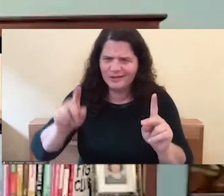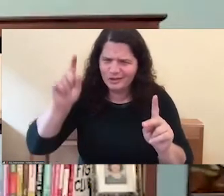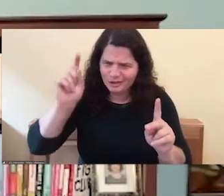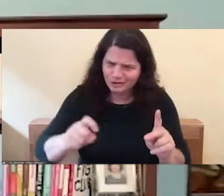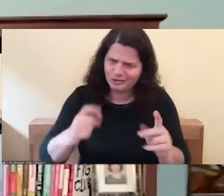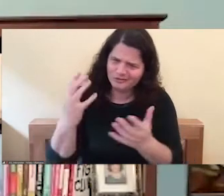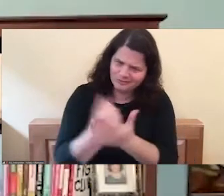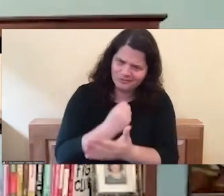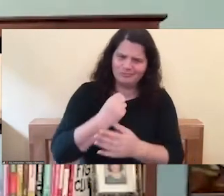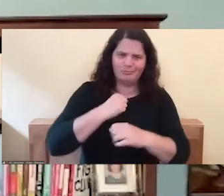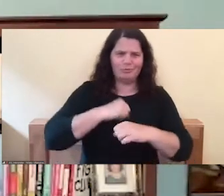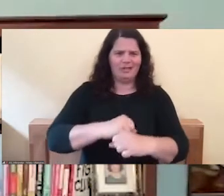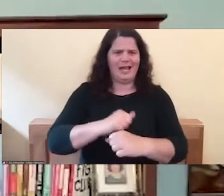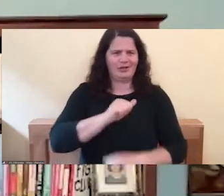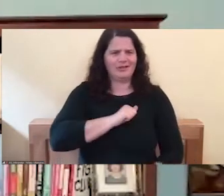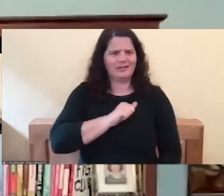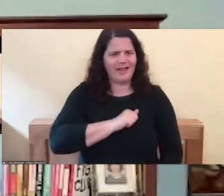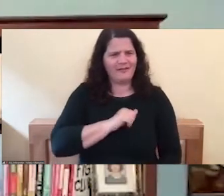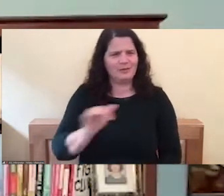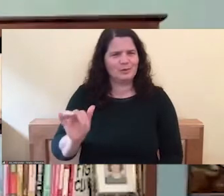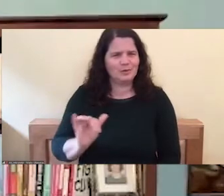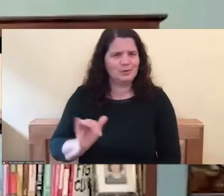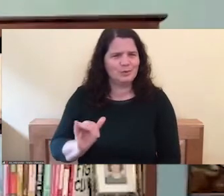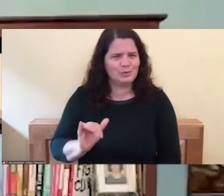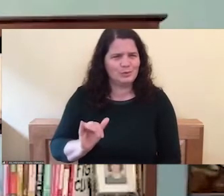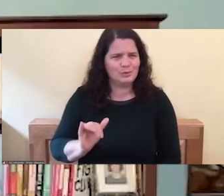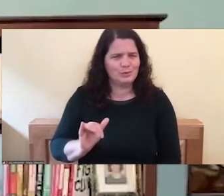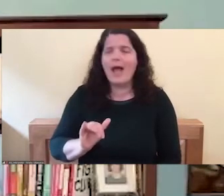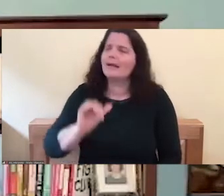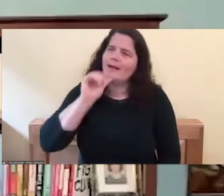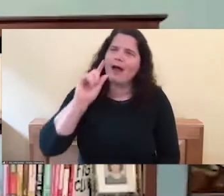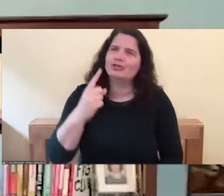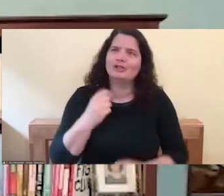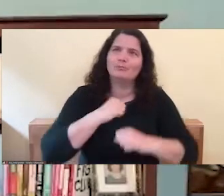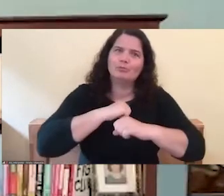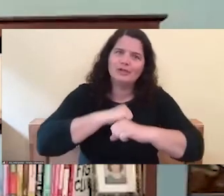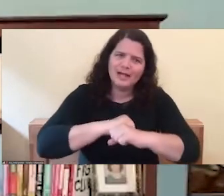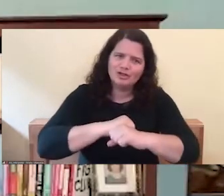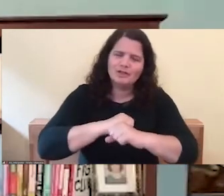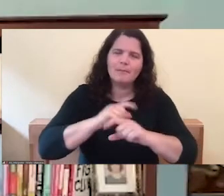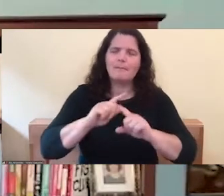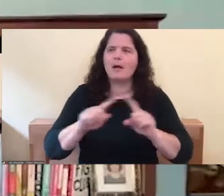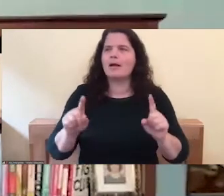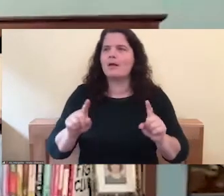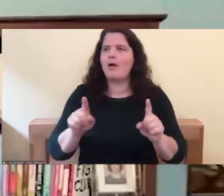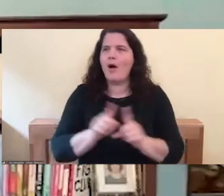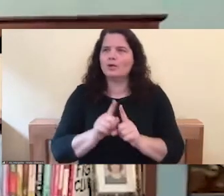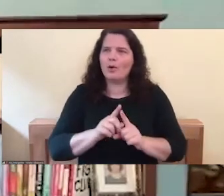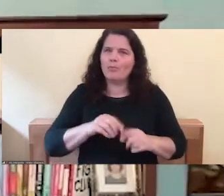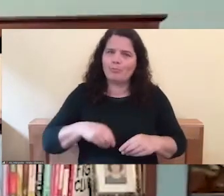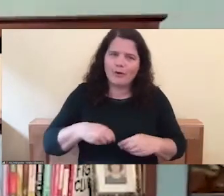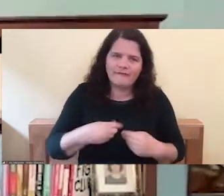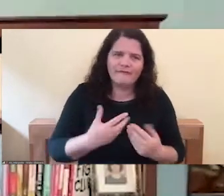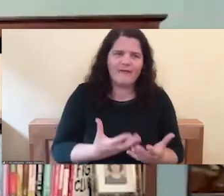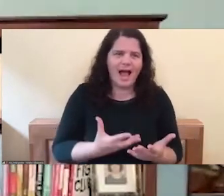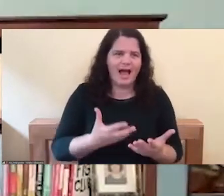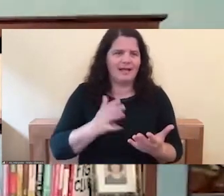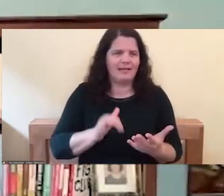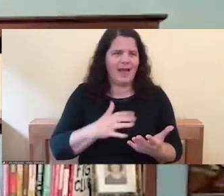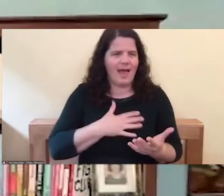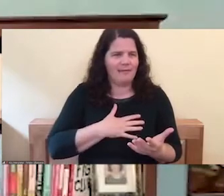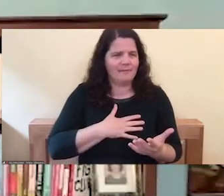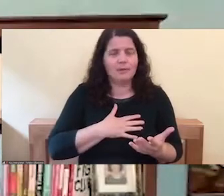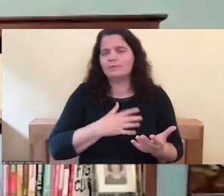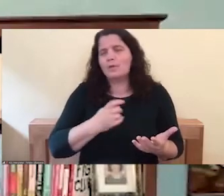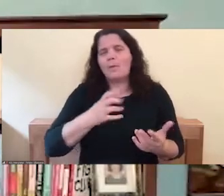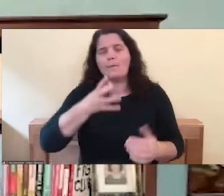ourselves. And again, it's not only protection, um, providing again, part of the mother role is, you know, doing whatever we